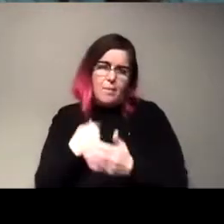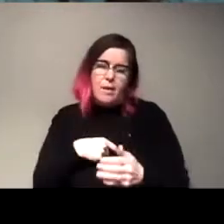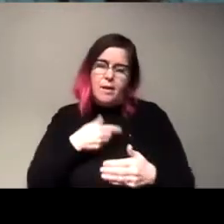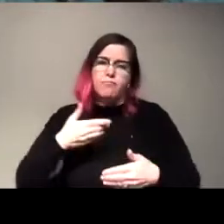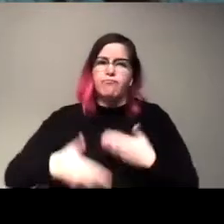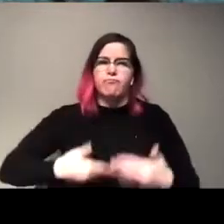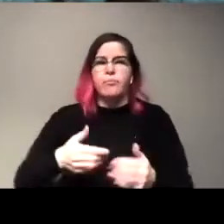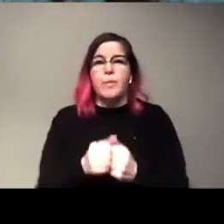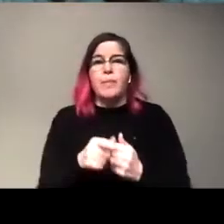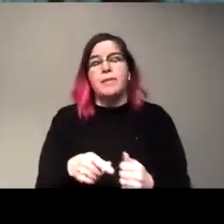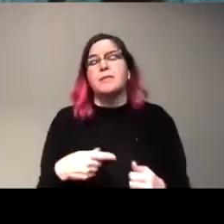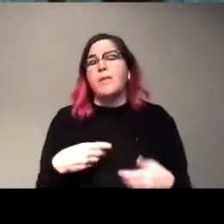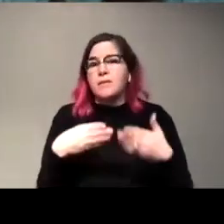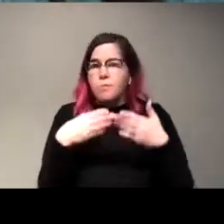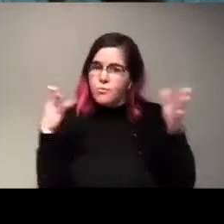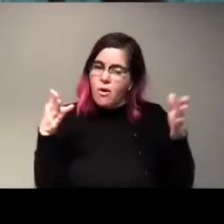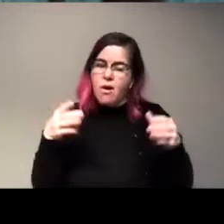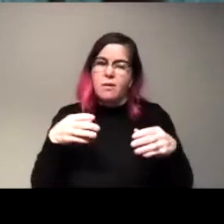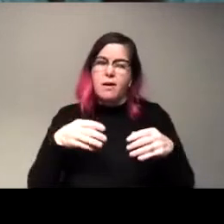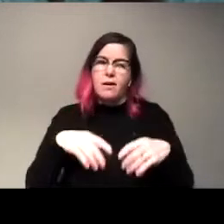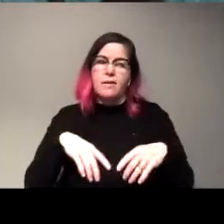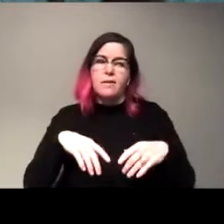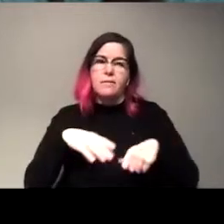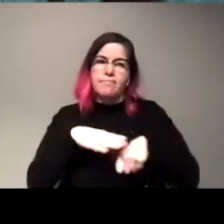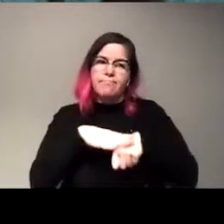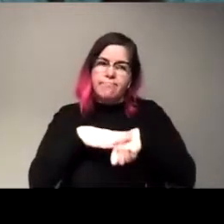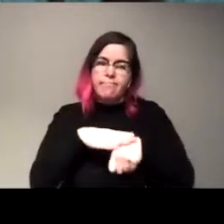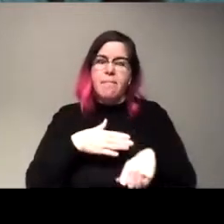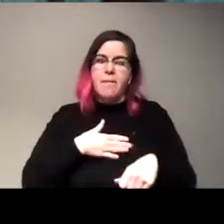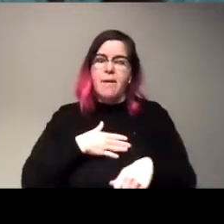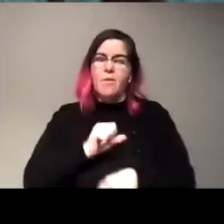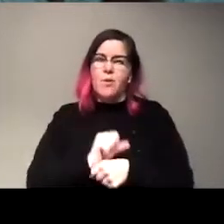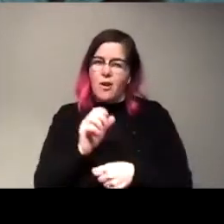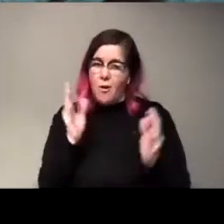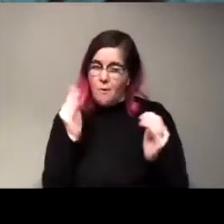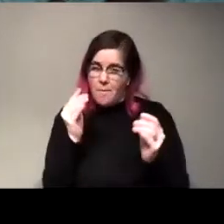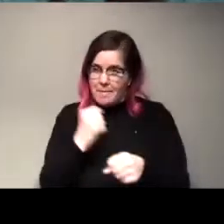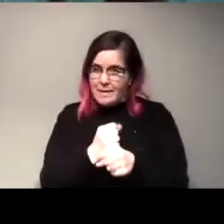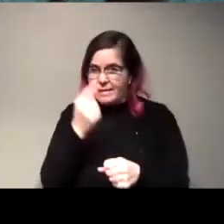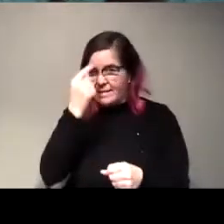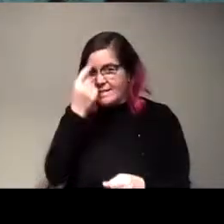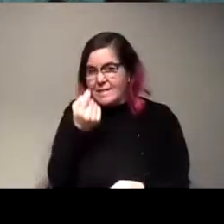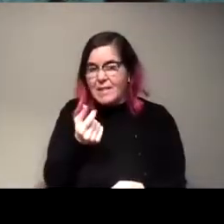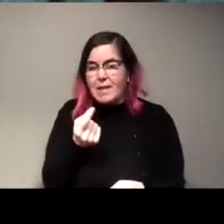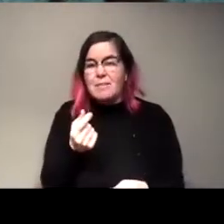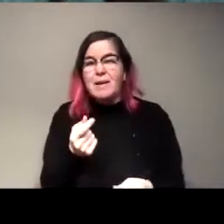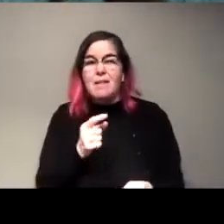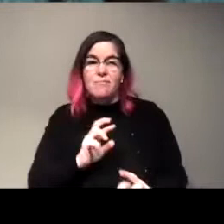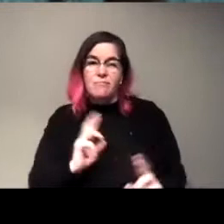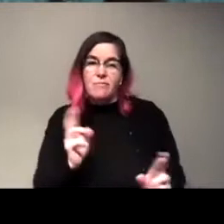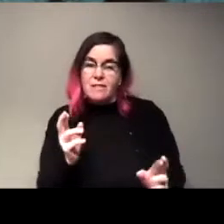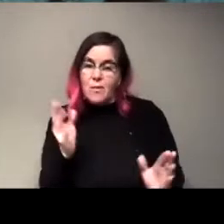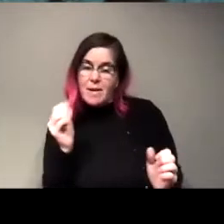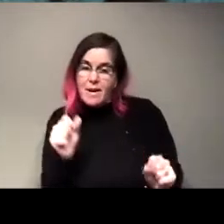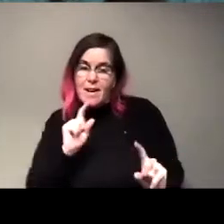So that's kind of an overview. Uh, you know, I hope it made a little bit of sense and, uh, I hope I can answer some of your questions